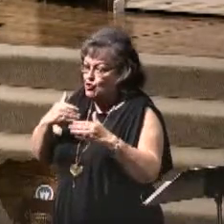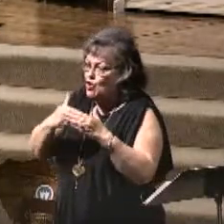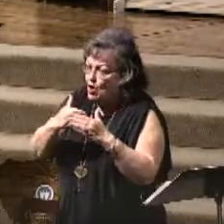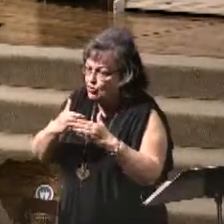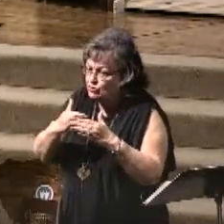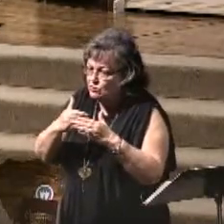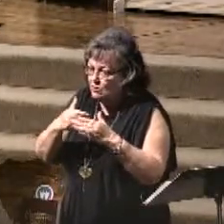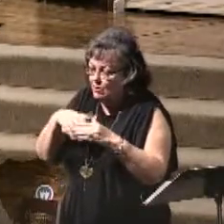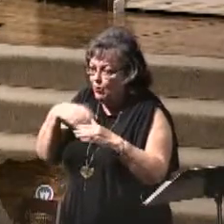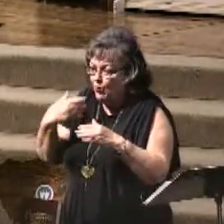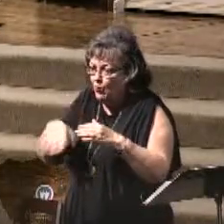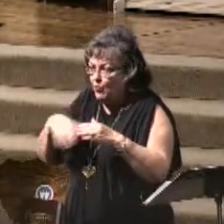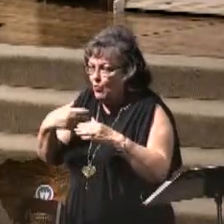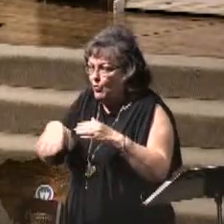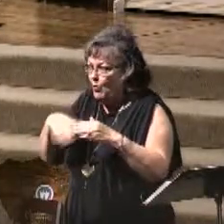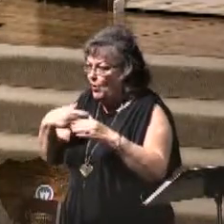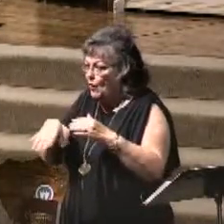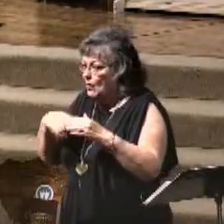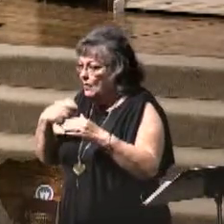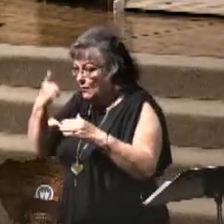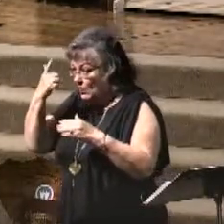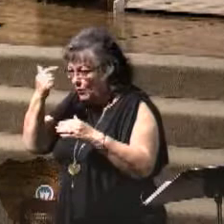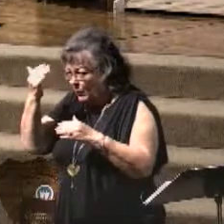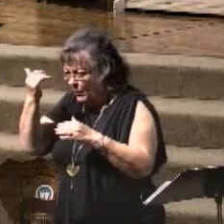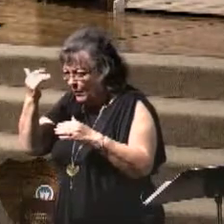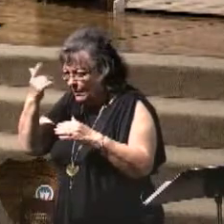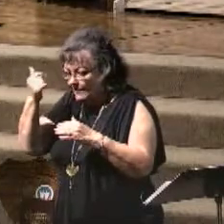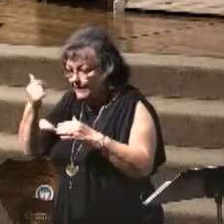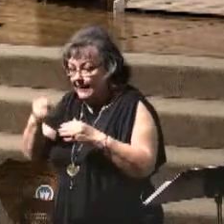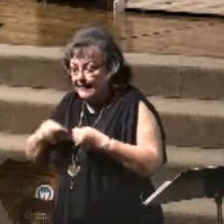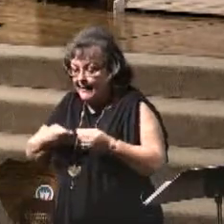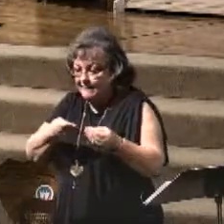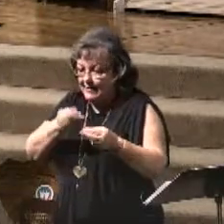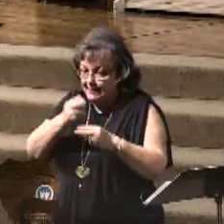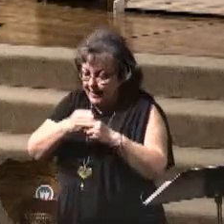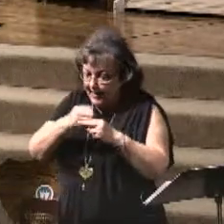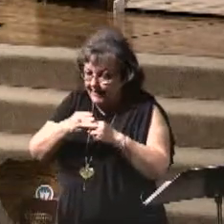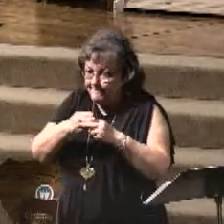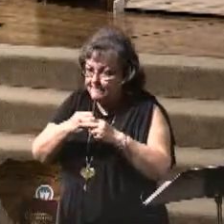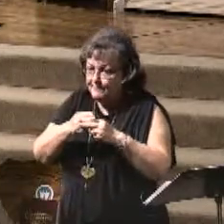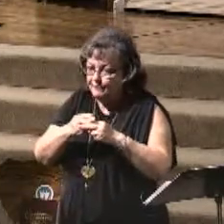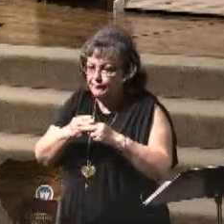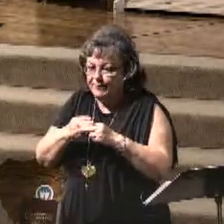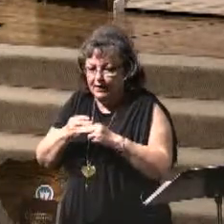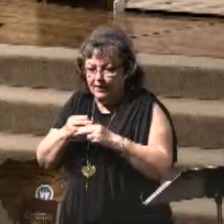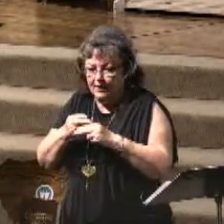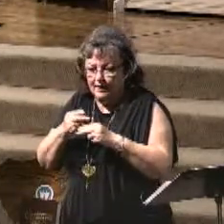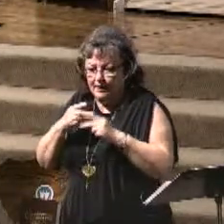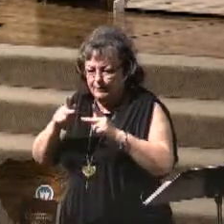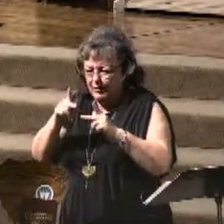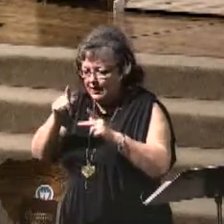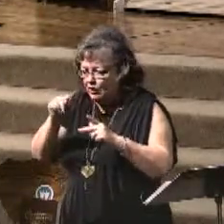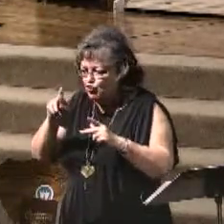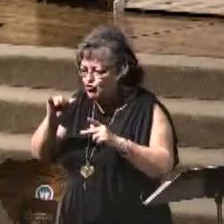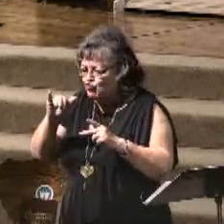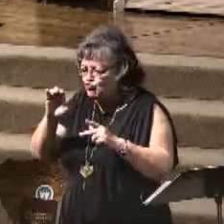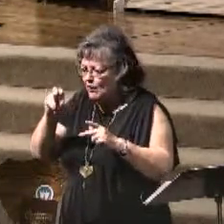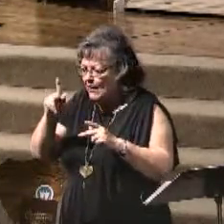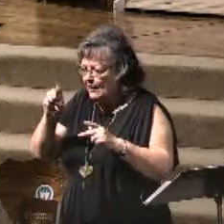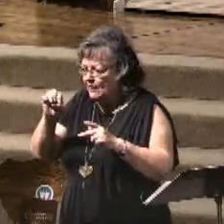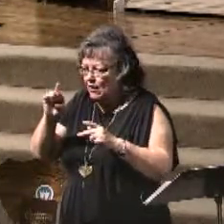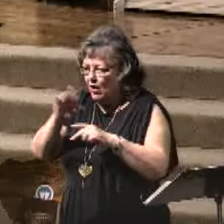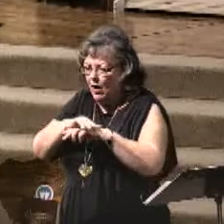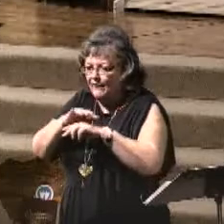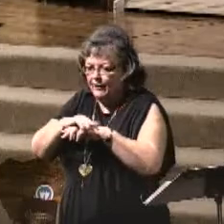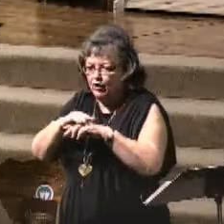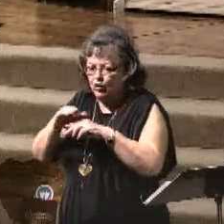And because of that, they decided to go ahead and give it a name. They gave it a name and they put a track, you know, a track on its course